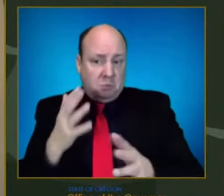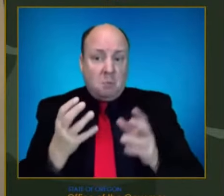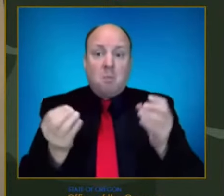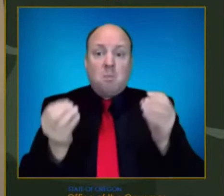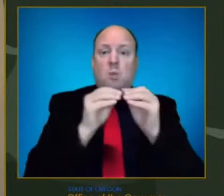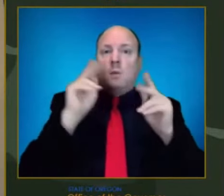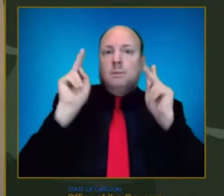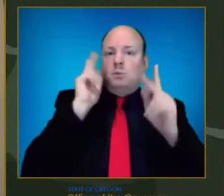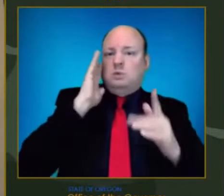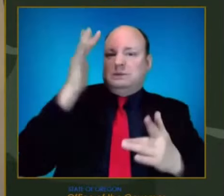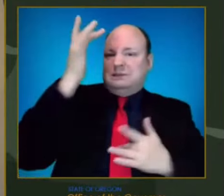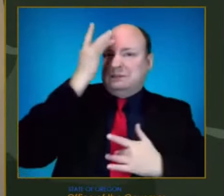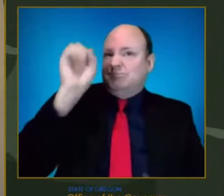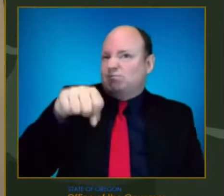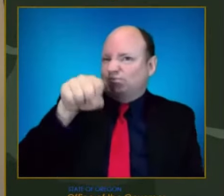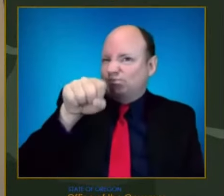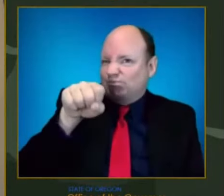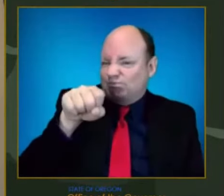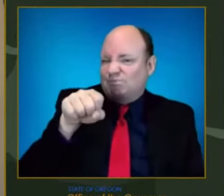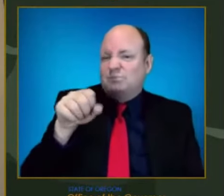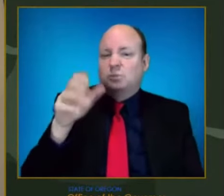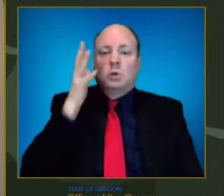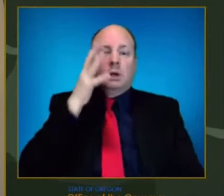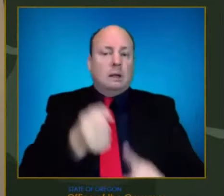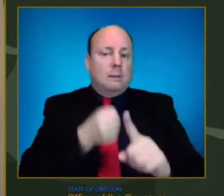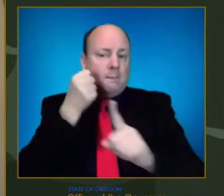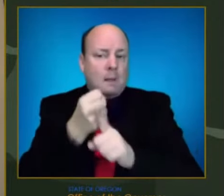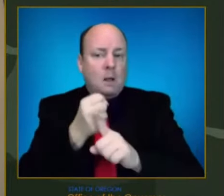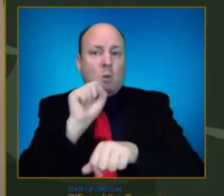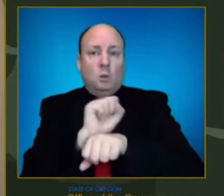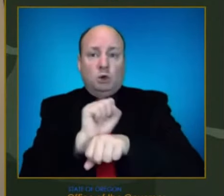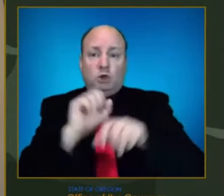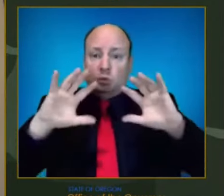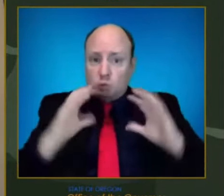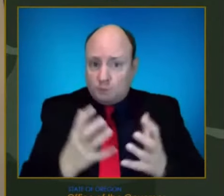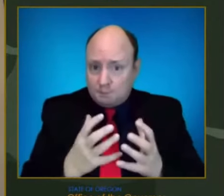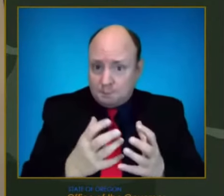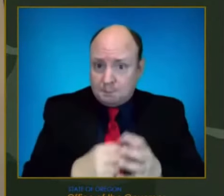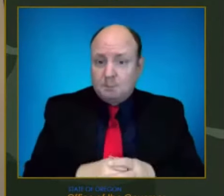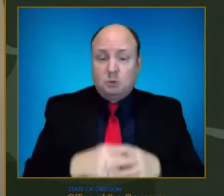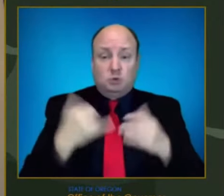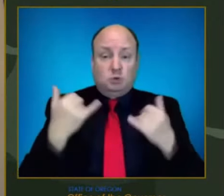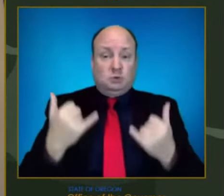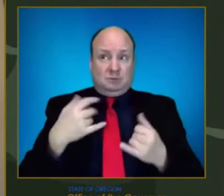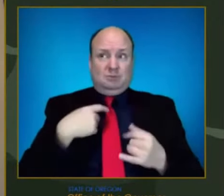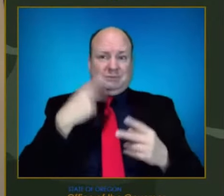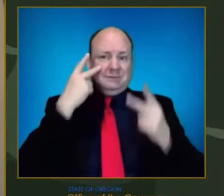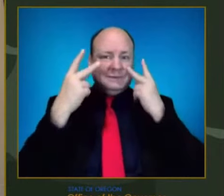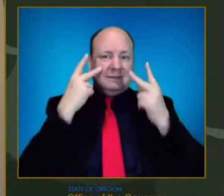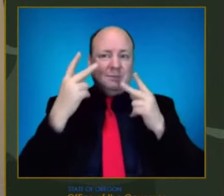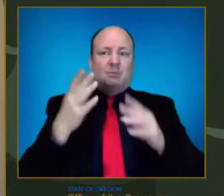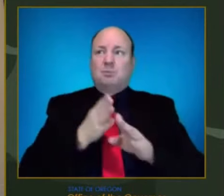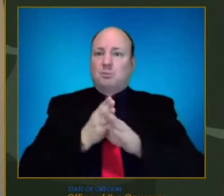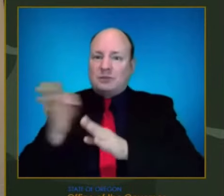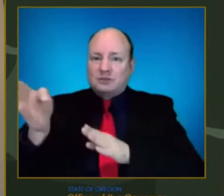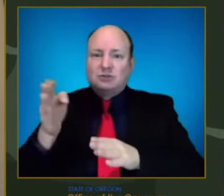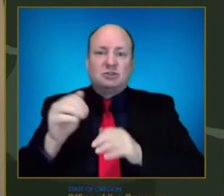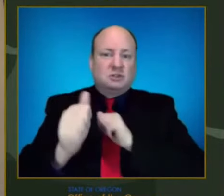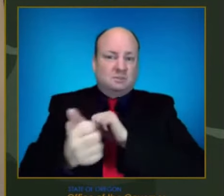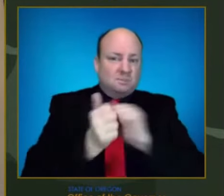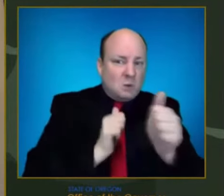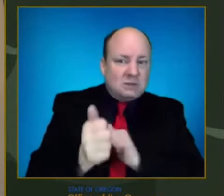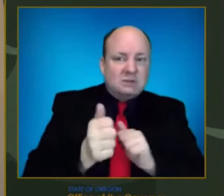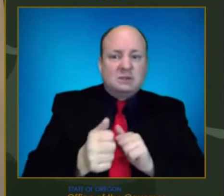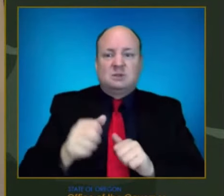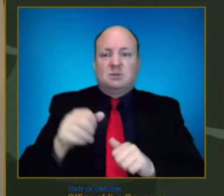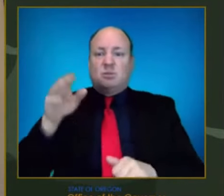on workforce. Dr. see that in some high profile cases professional sports and you know Broadway shows in New York, but we're going to